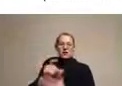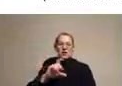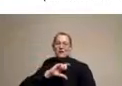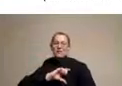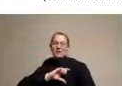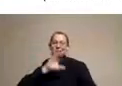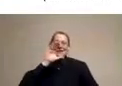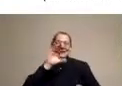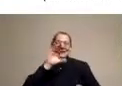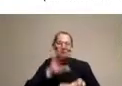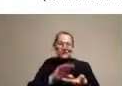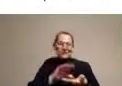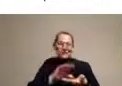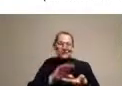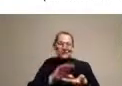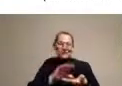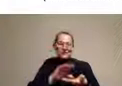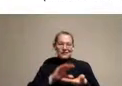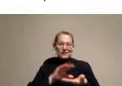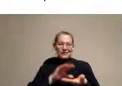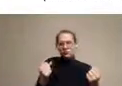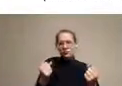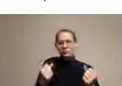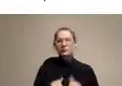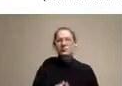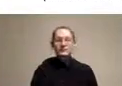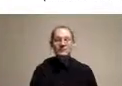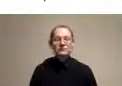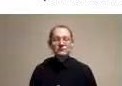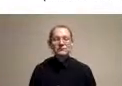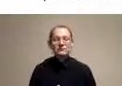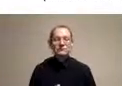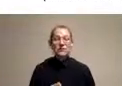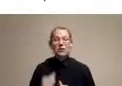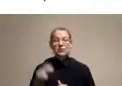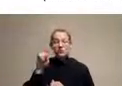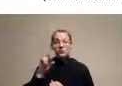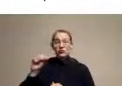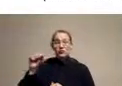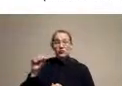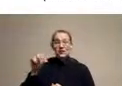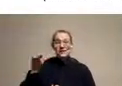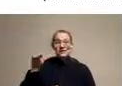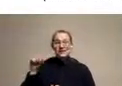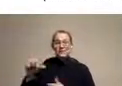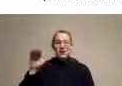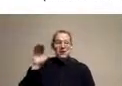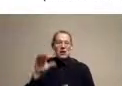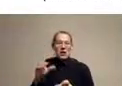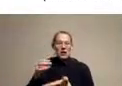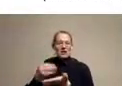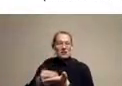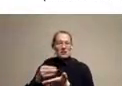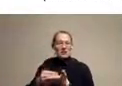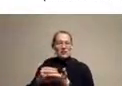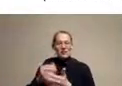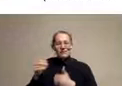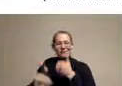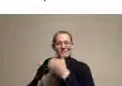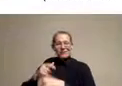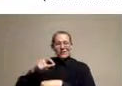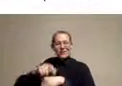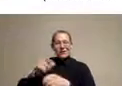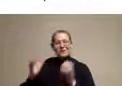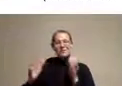The blue line is the US and this is spending in health over time, which is the US spends much more over time than do other high income countries.